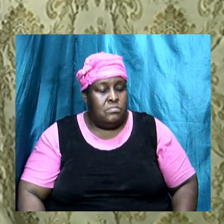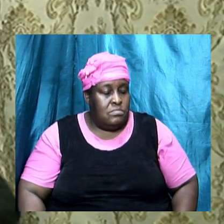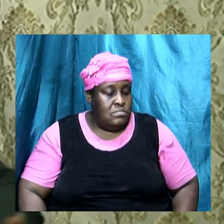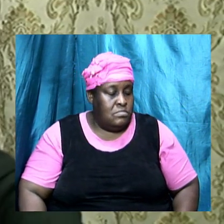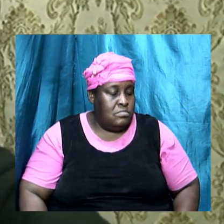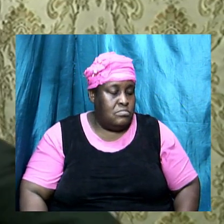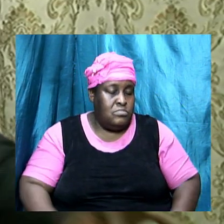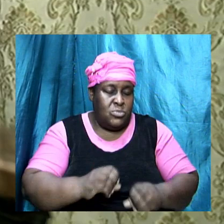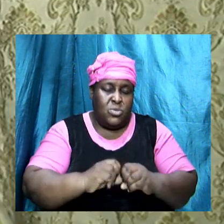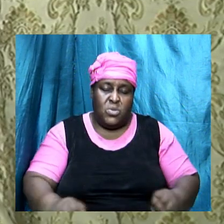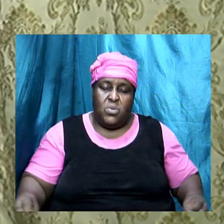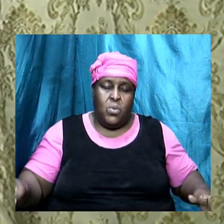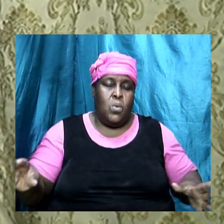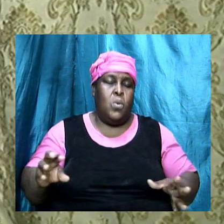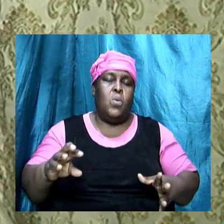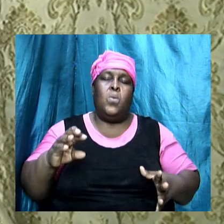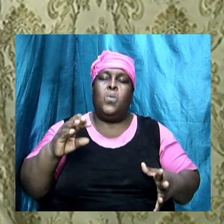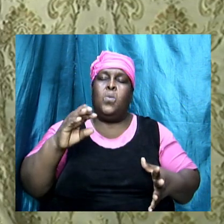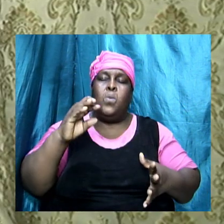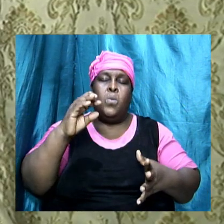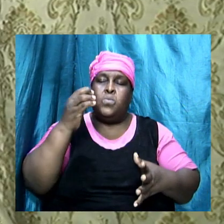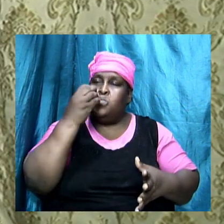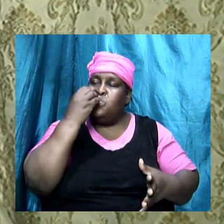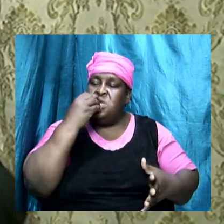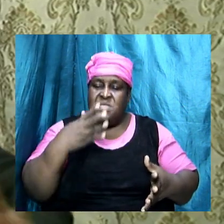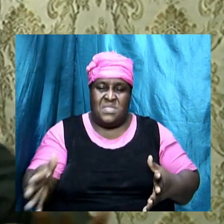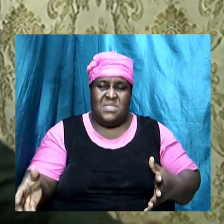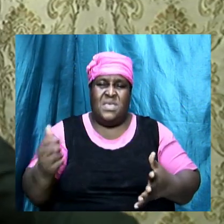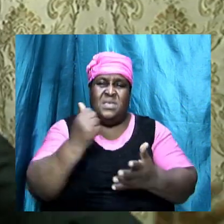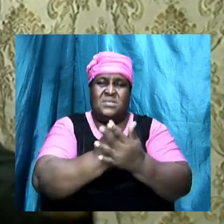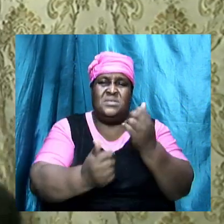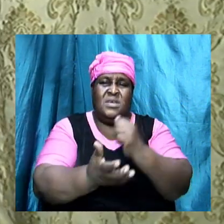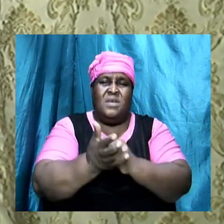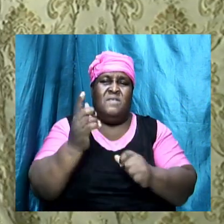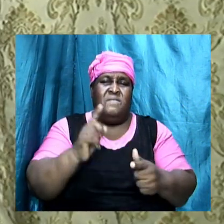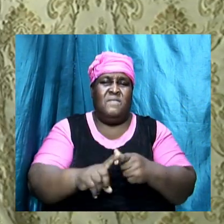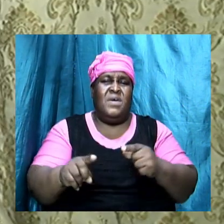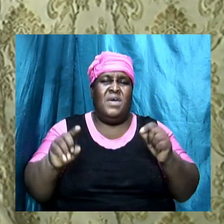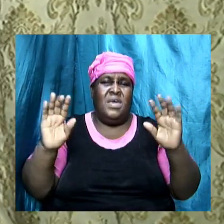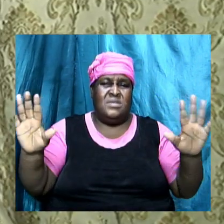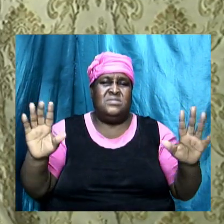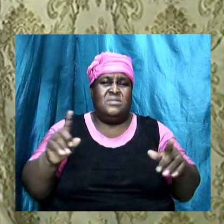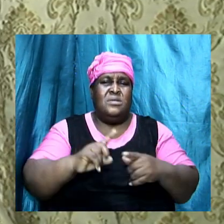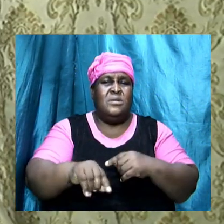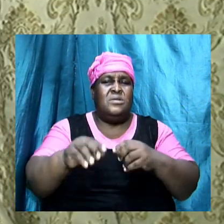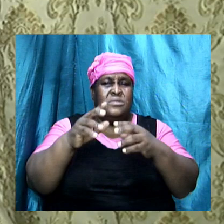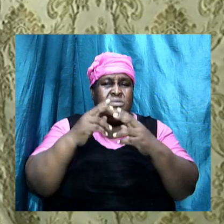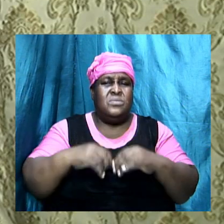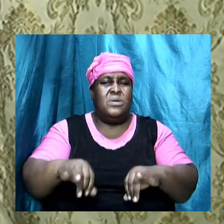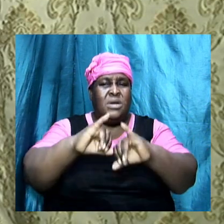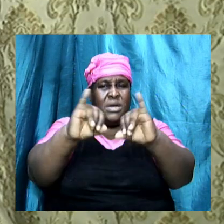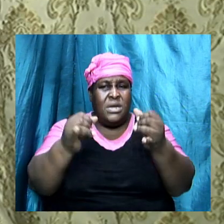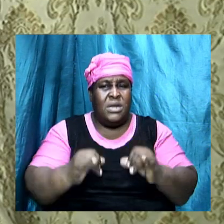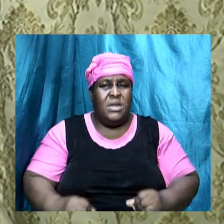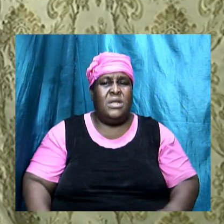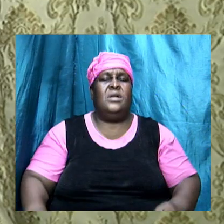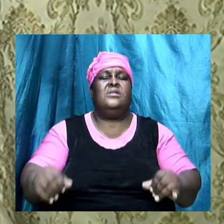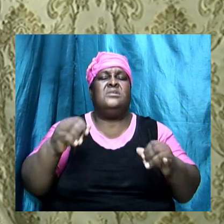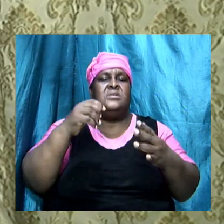don't eat things sacrificed unto idols stay away from sexual